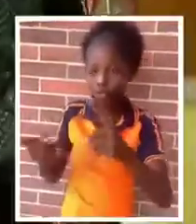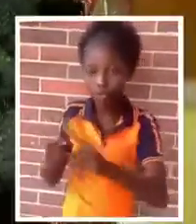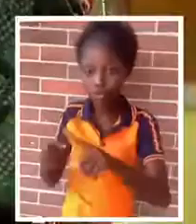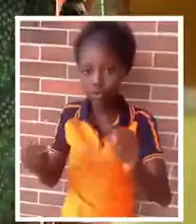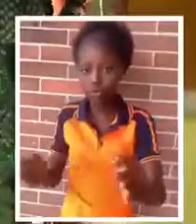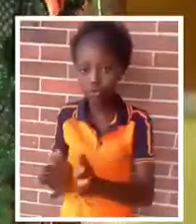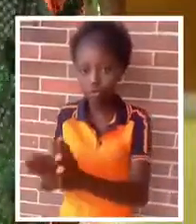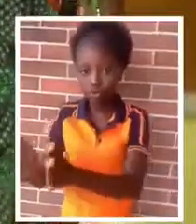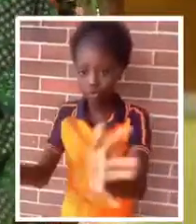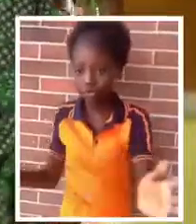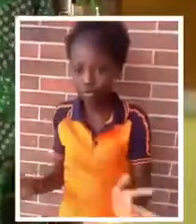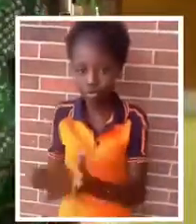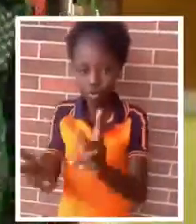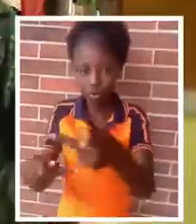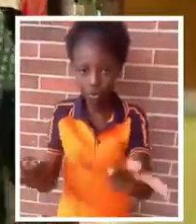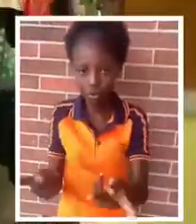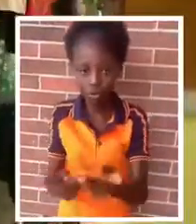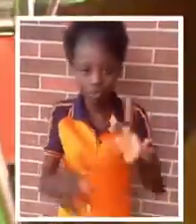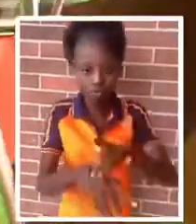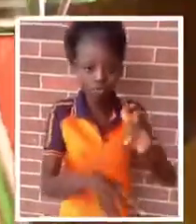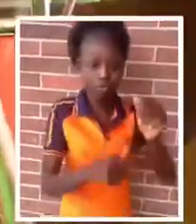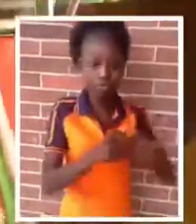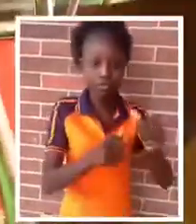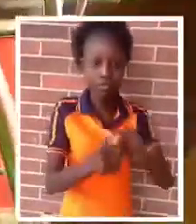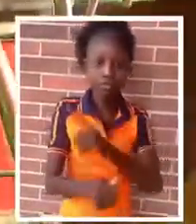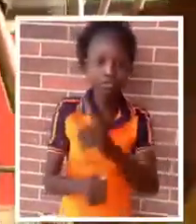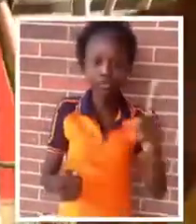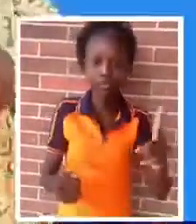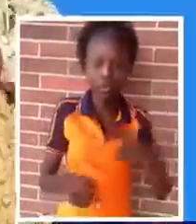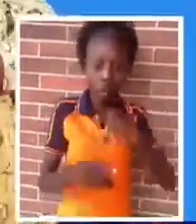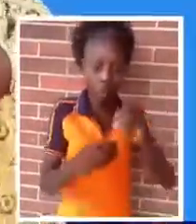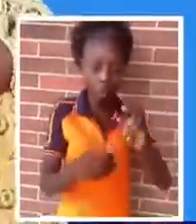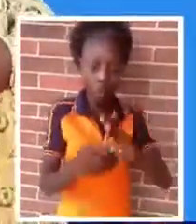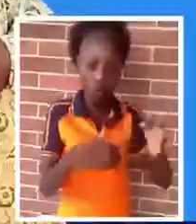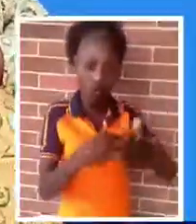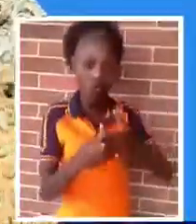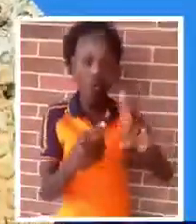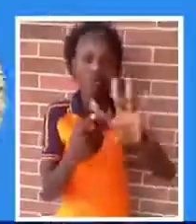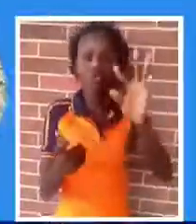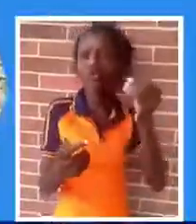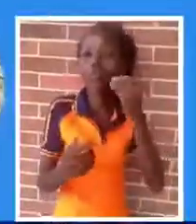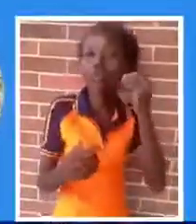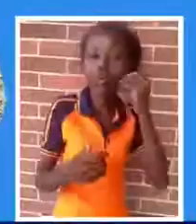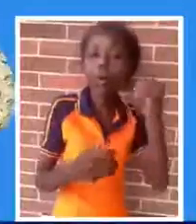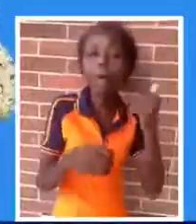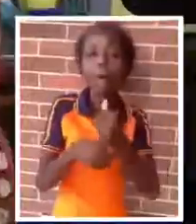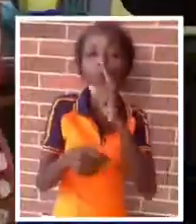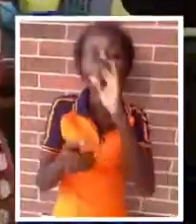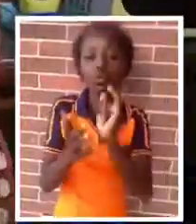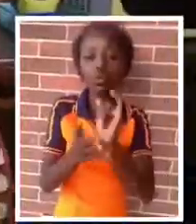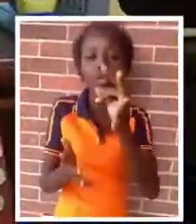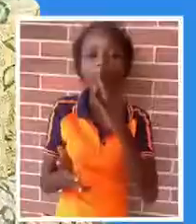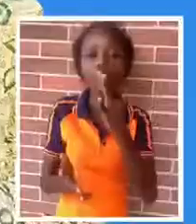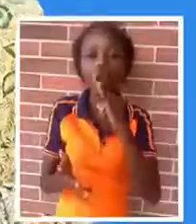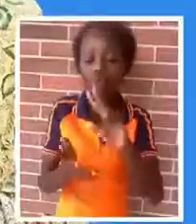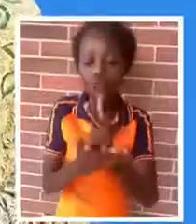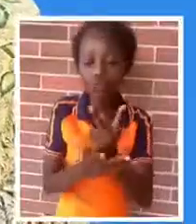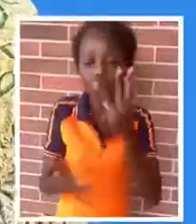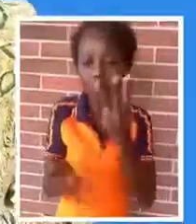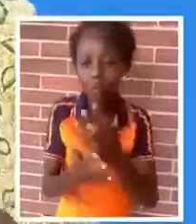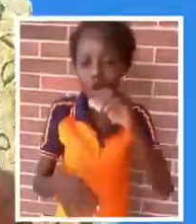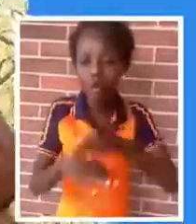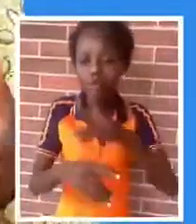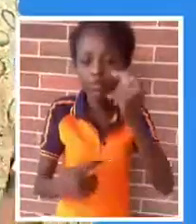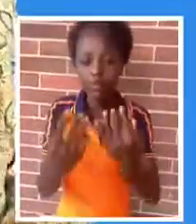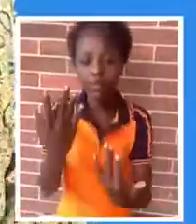-cuffing. After you have touched hands where everybody has touched hands. Or visit a public place. Or return back to your house. Make sure your food are cooked properly in the fire